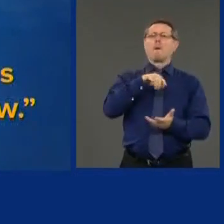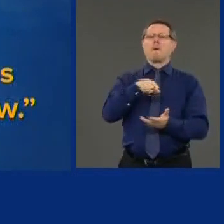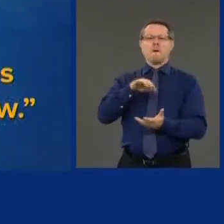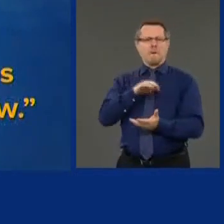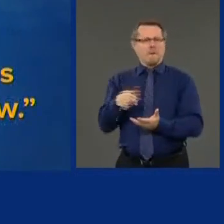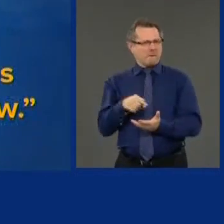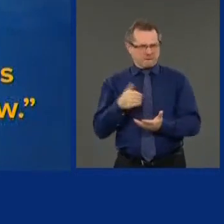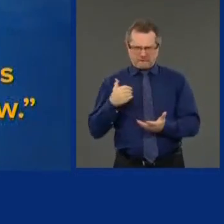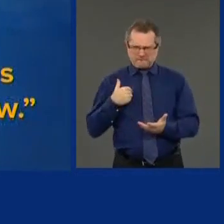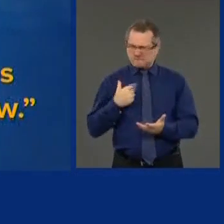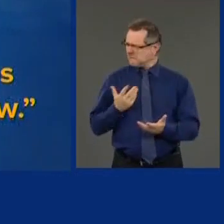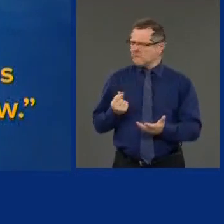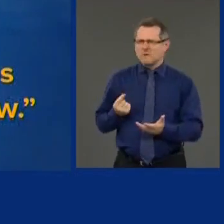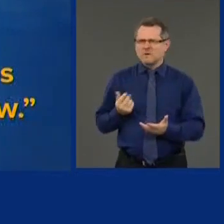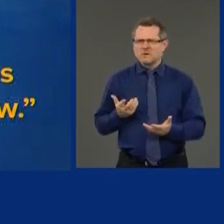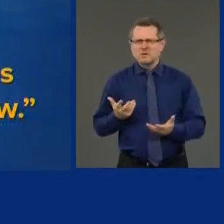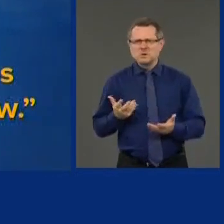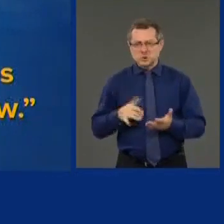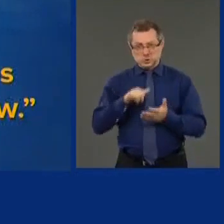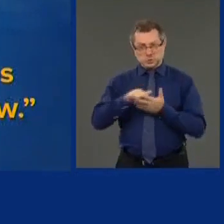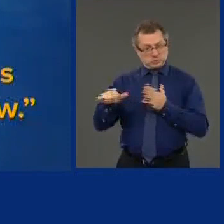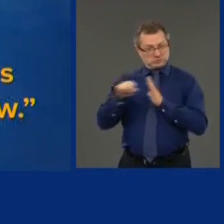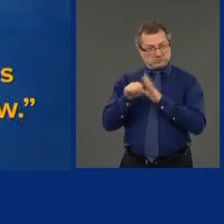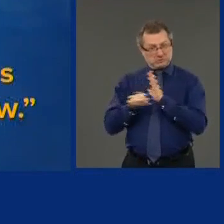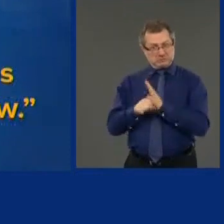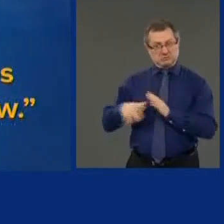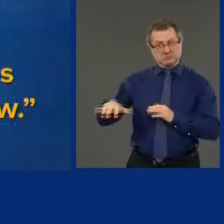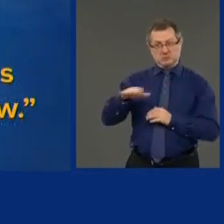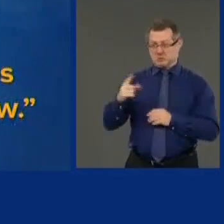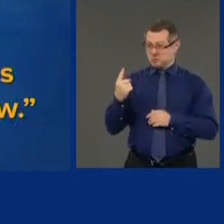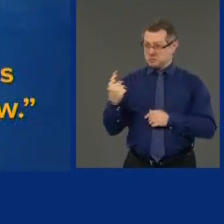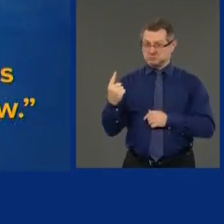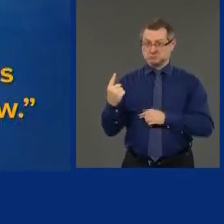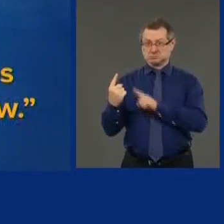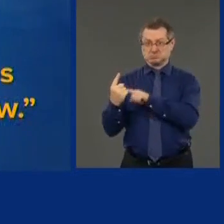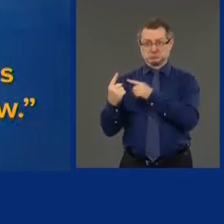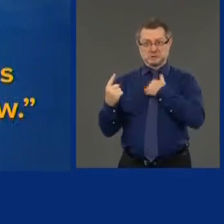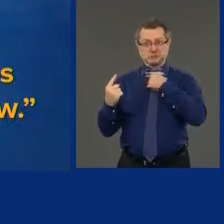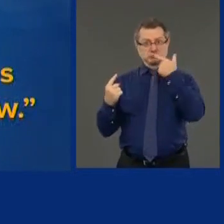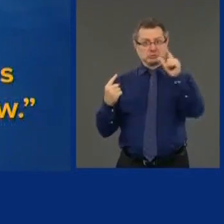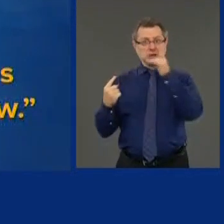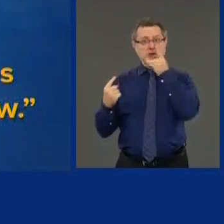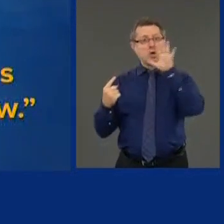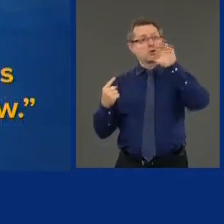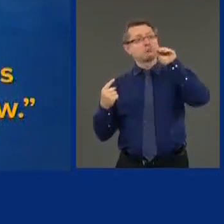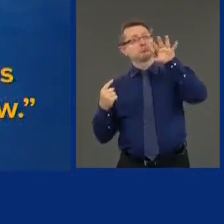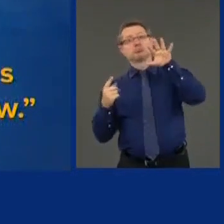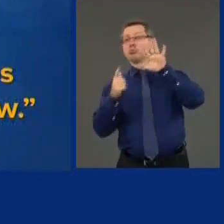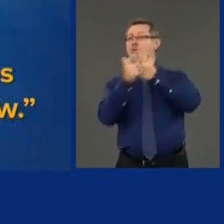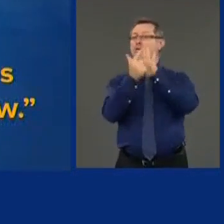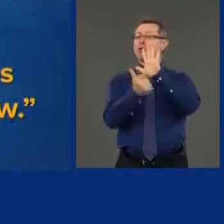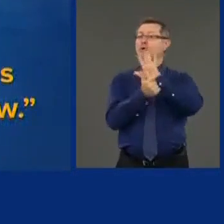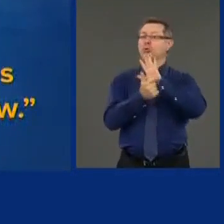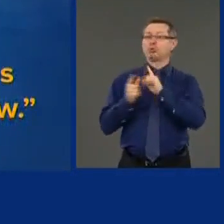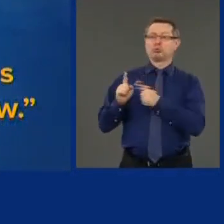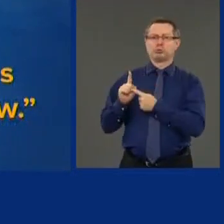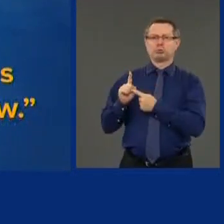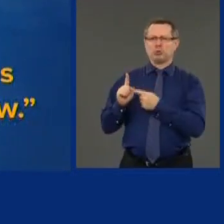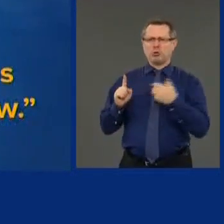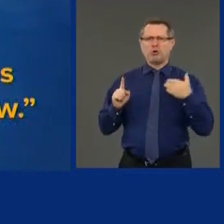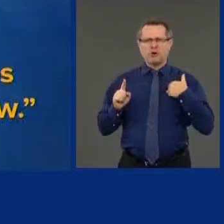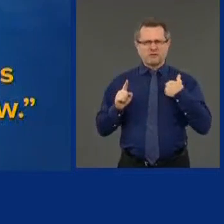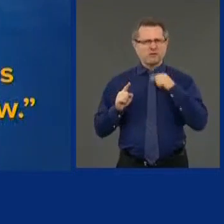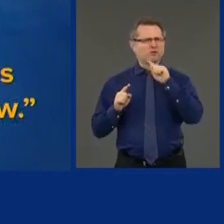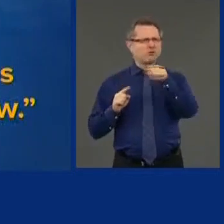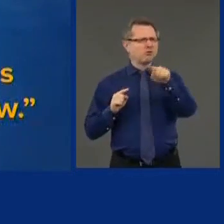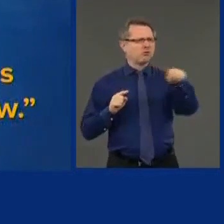New York State was not the only state to have a Green Light Law. And as there were other states that also